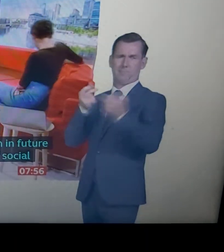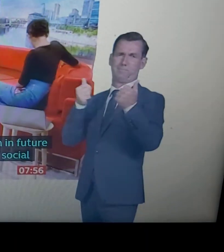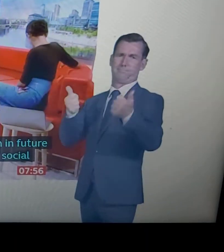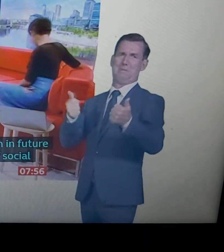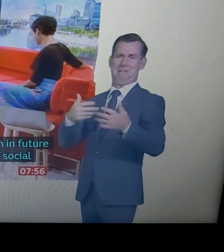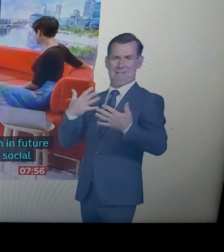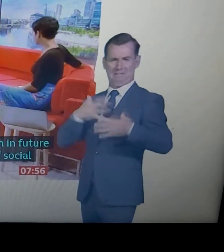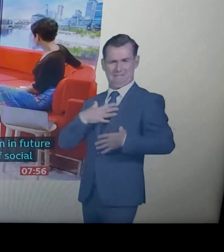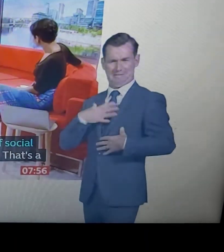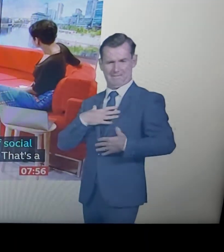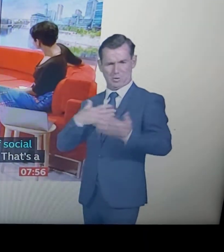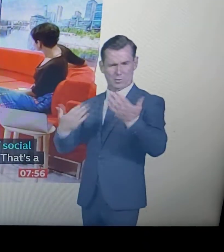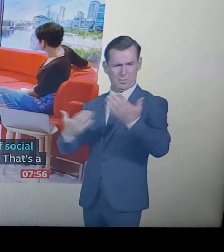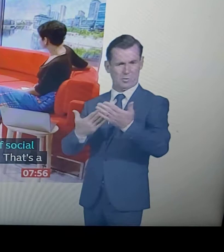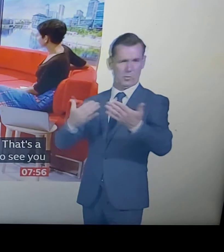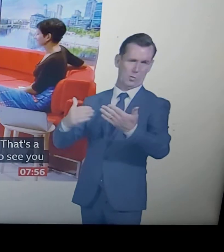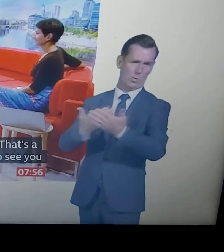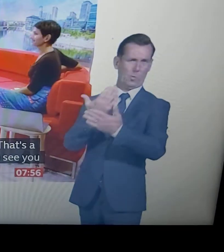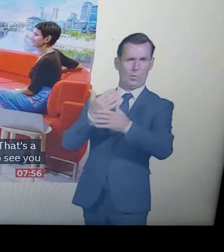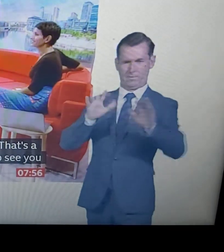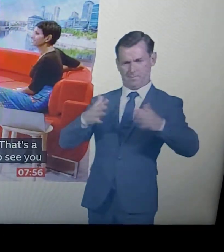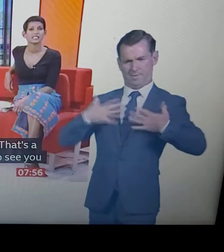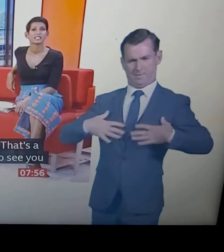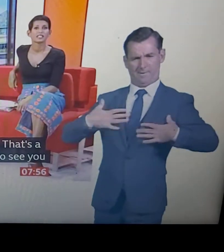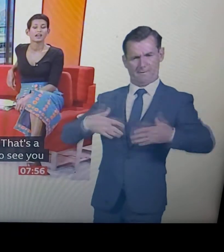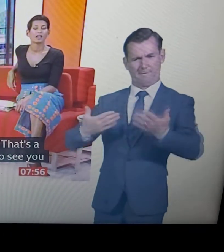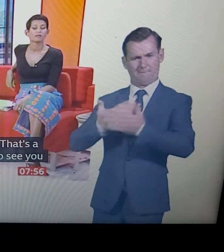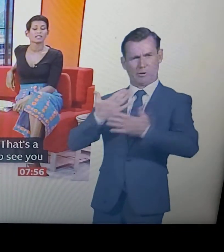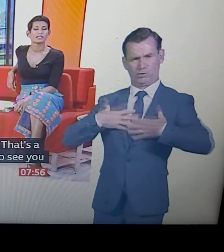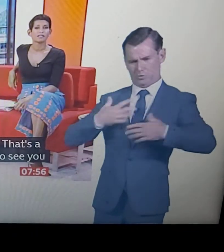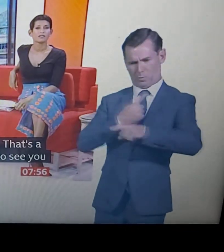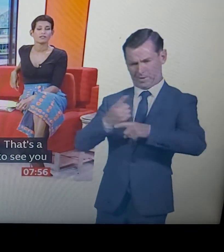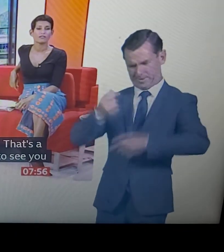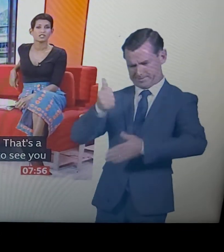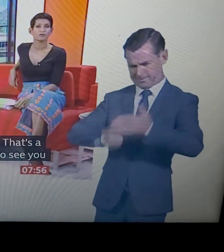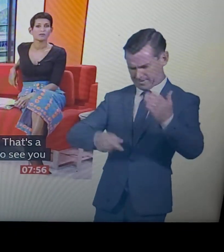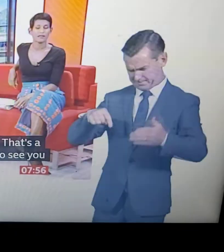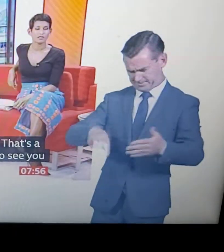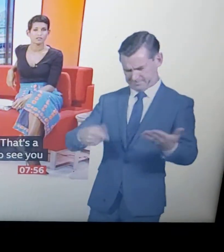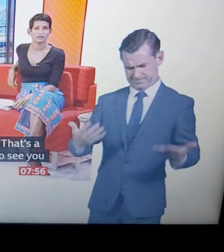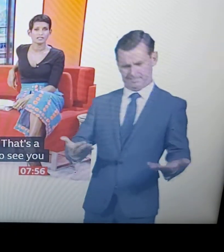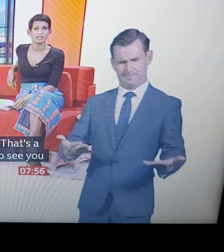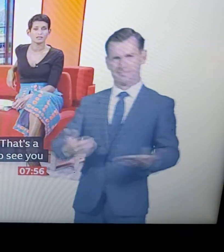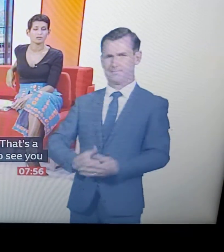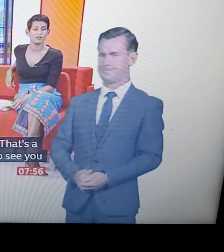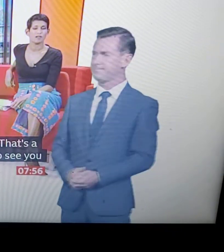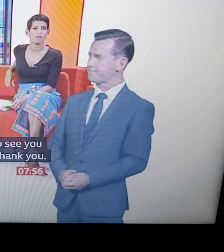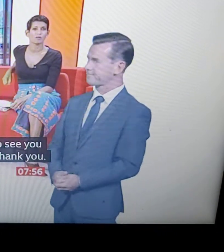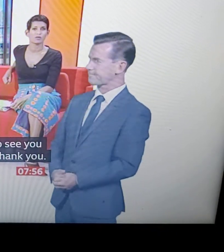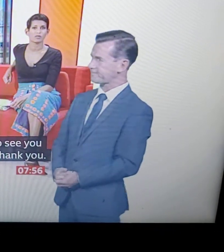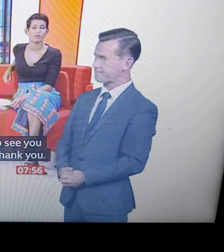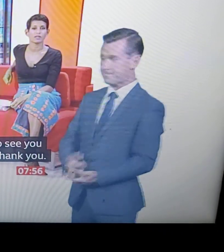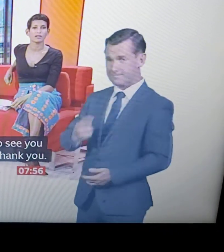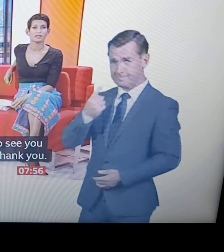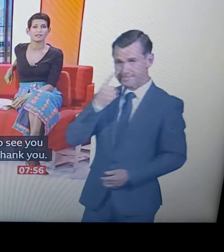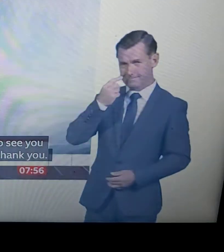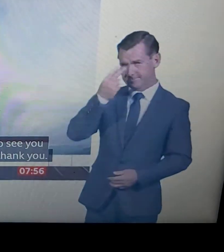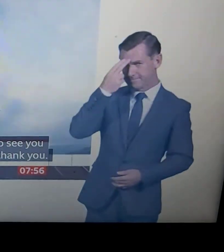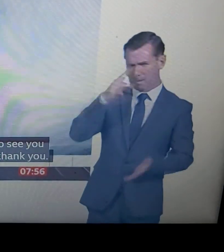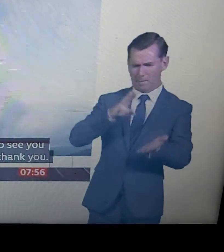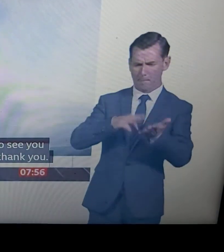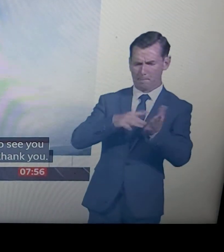style London Fashion Week kicking off from today. Let's get a very fashionable Matthew to tell us what's going on with the weather.